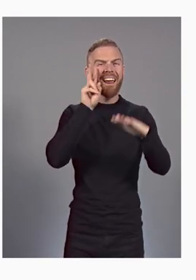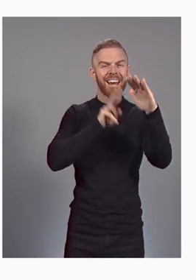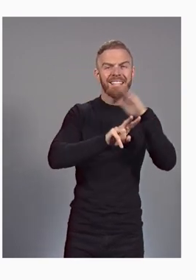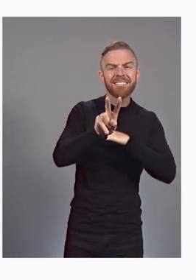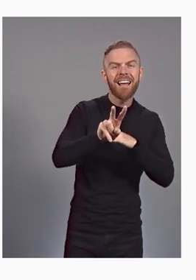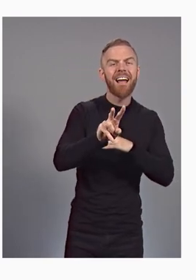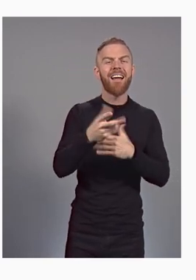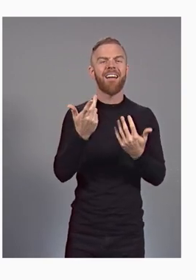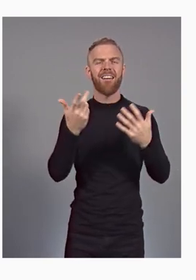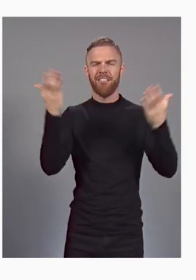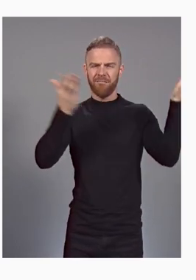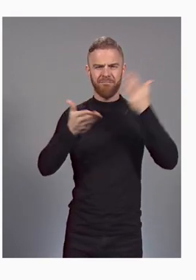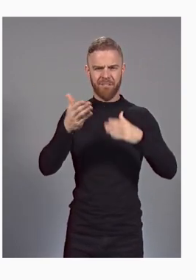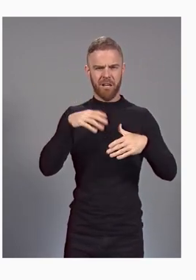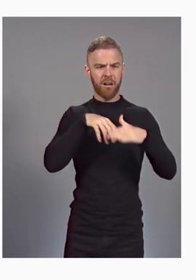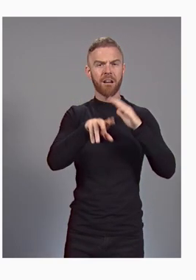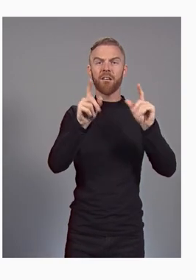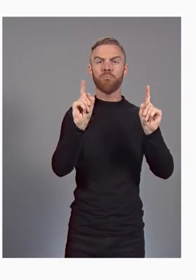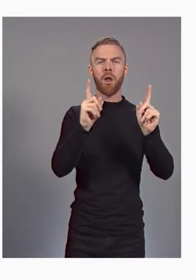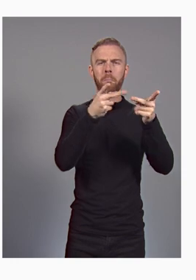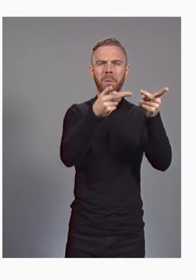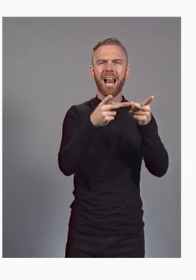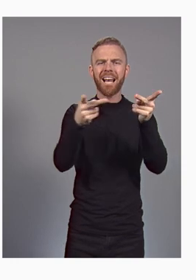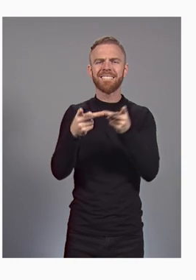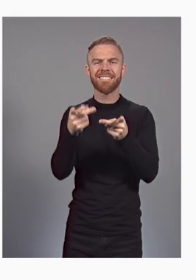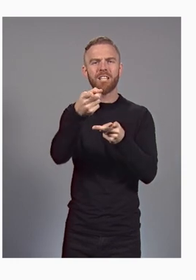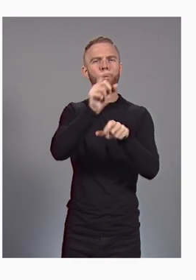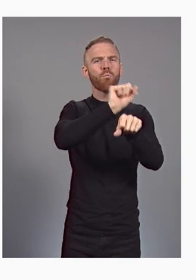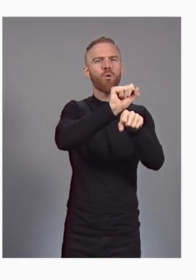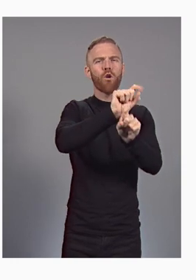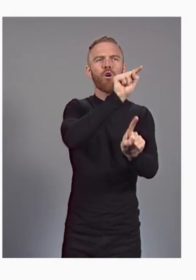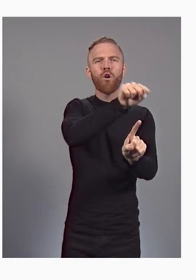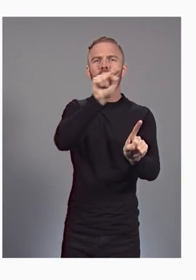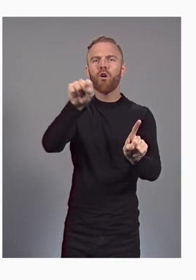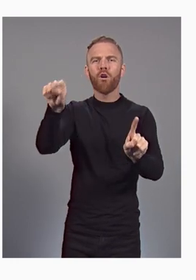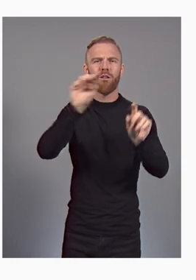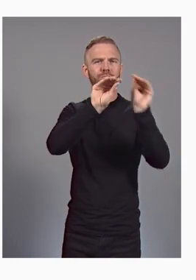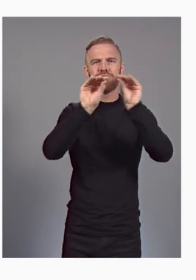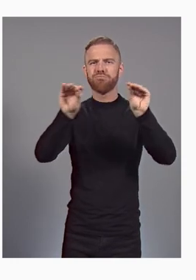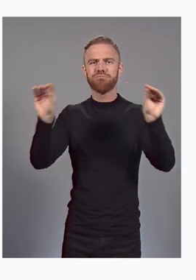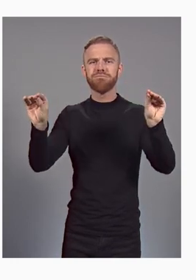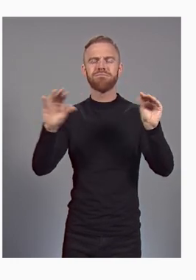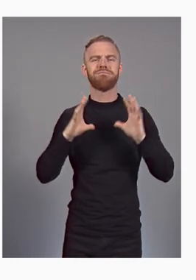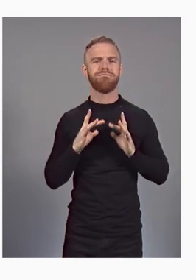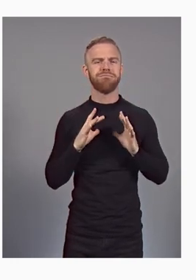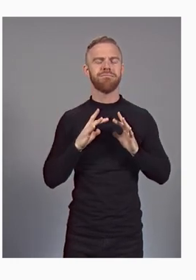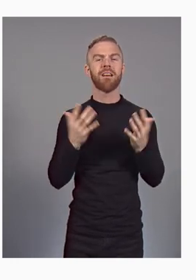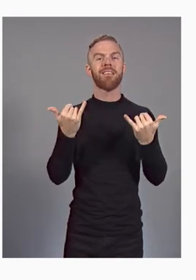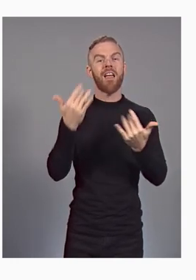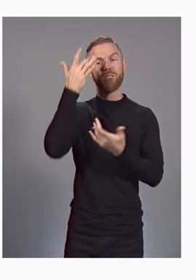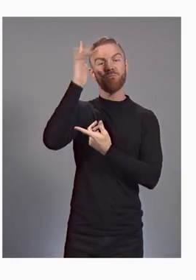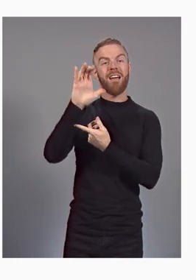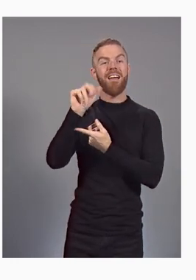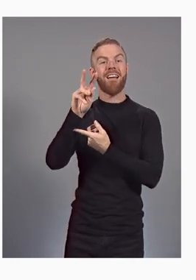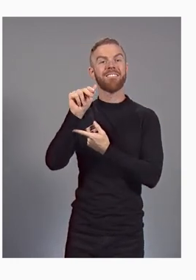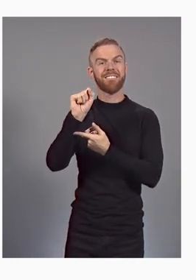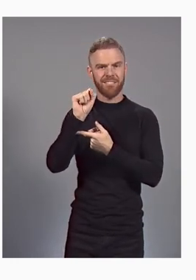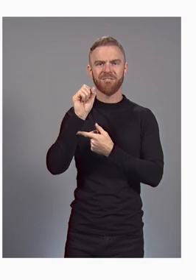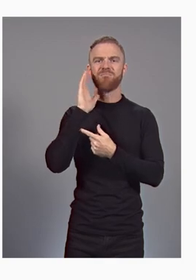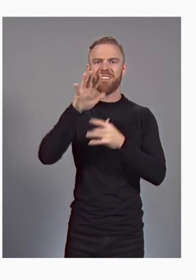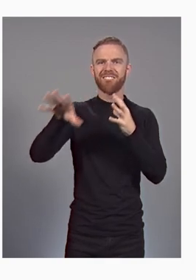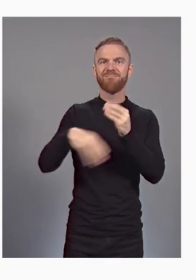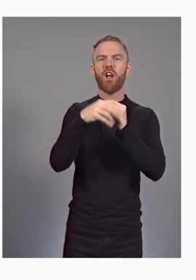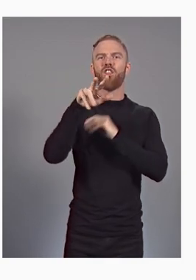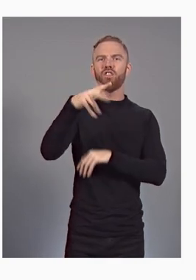directly in the places where you're already working. And now, Smart Canvas is extensible to